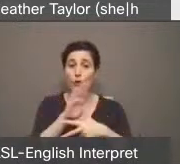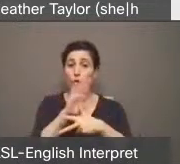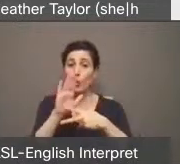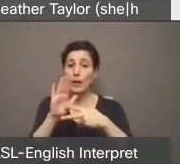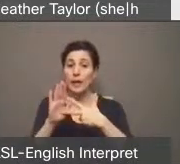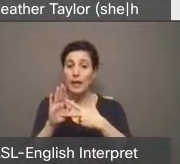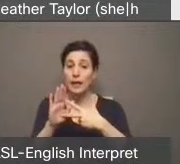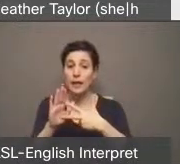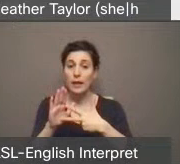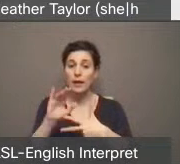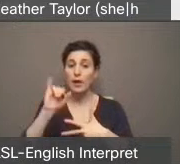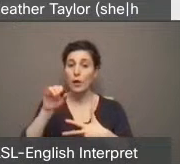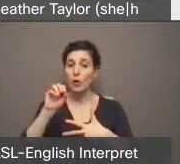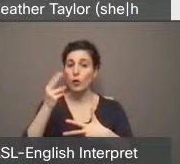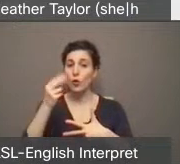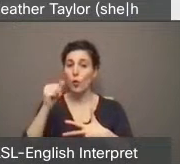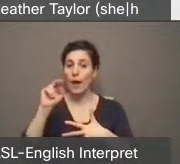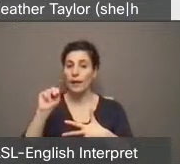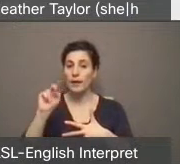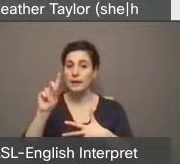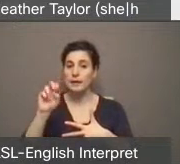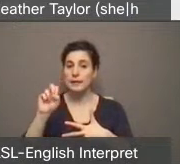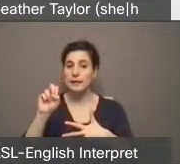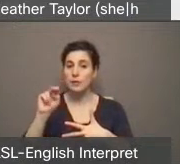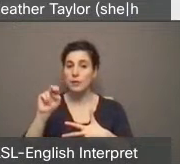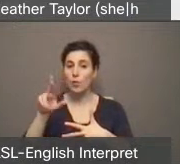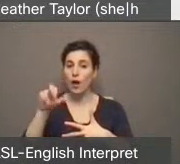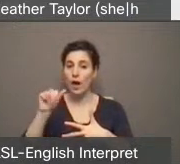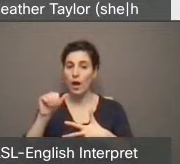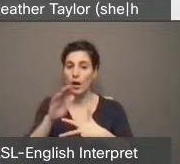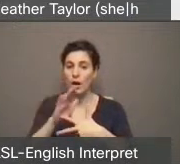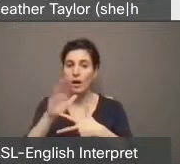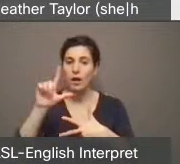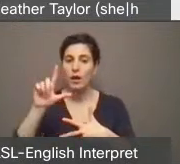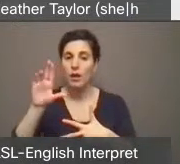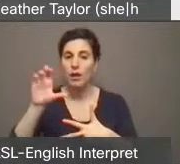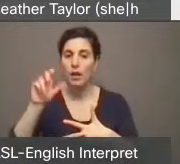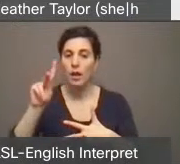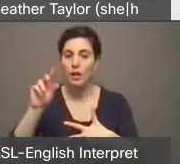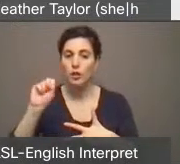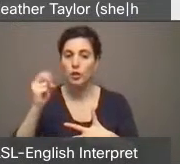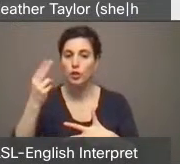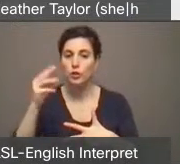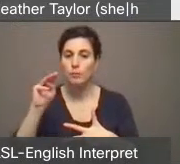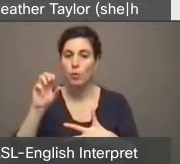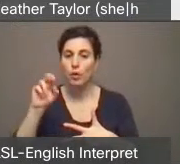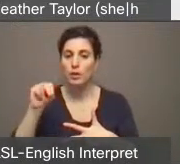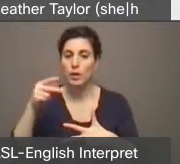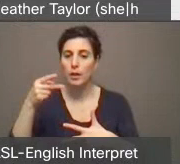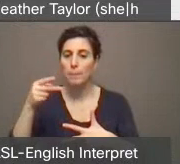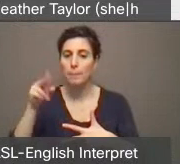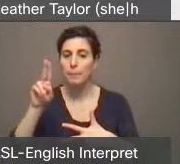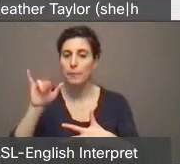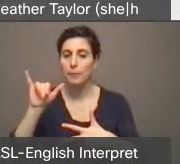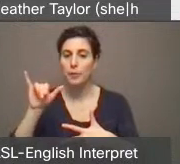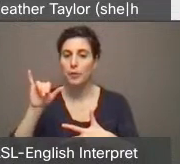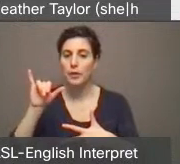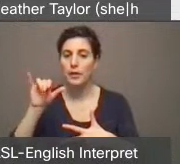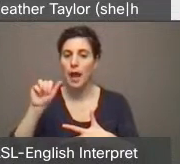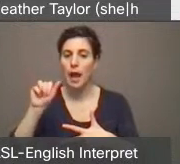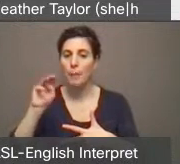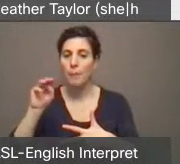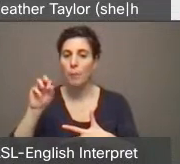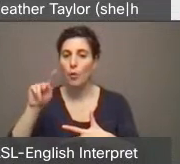speakers are Johan Denora, Lokshmonan Punia Morthy, and Michelle. Can you